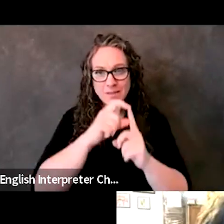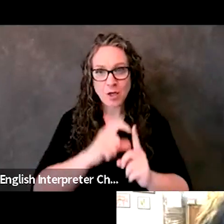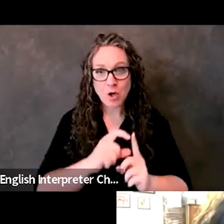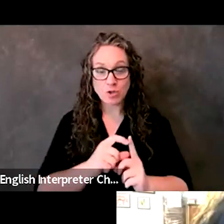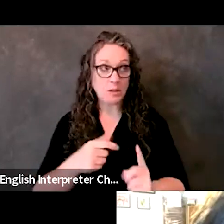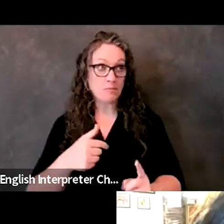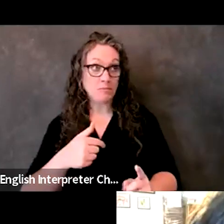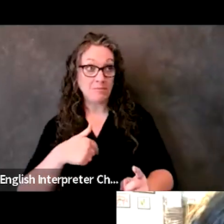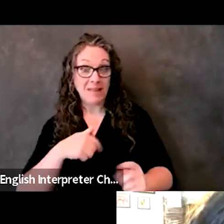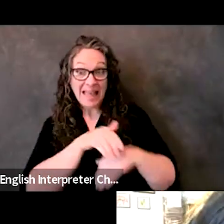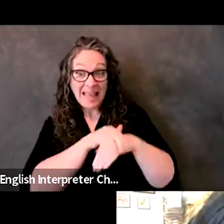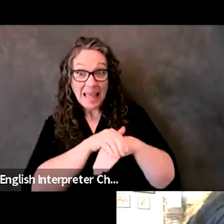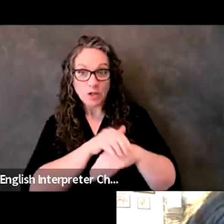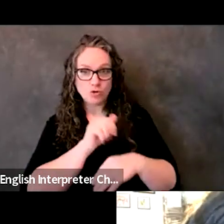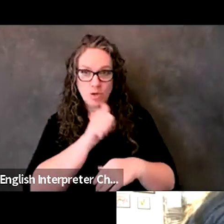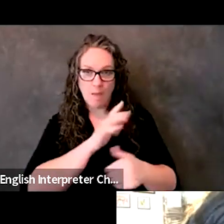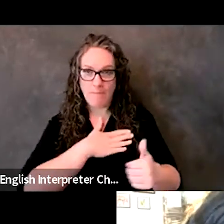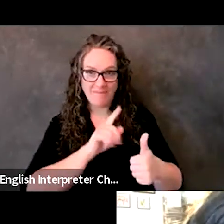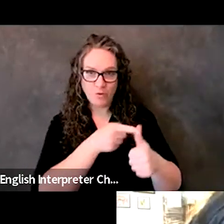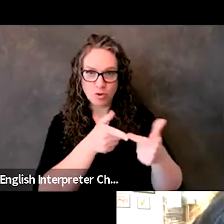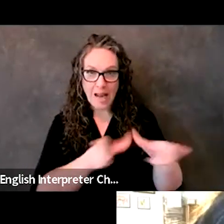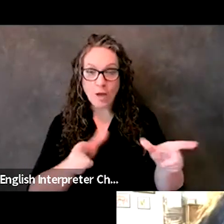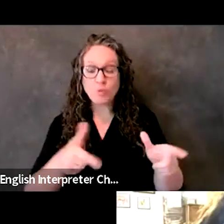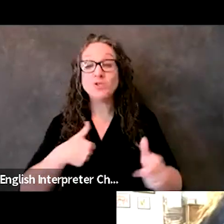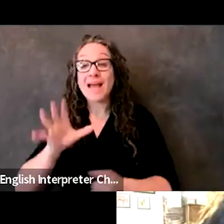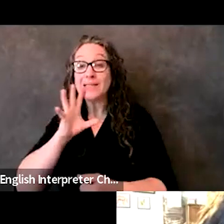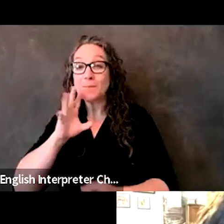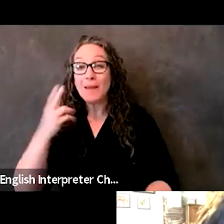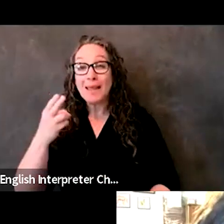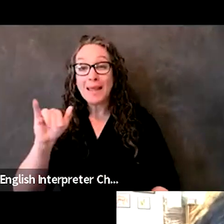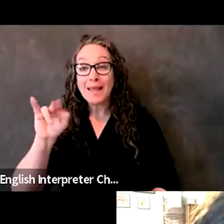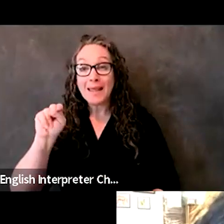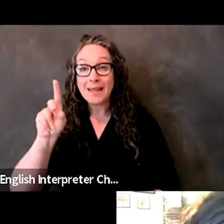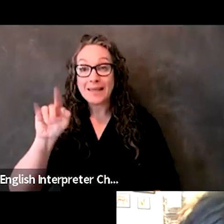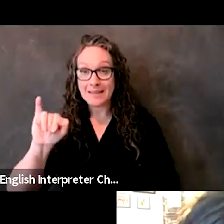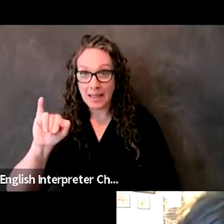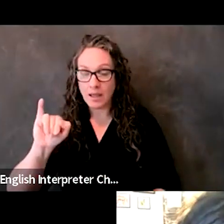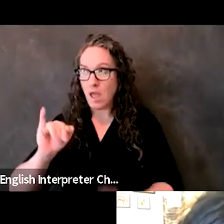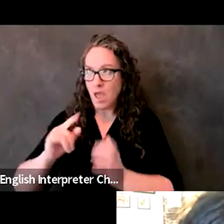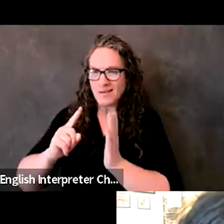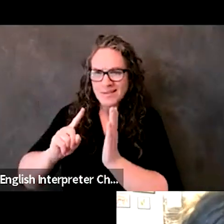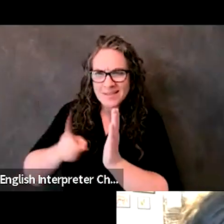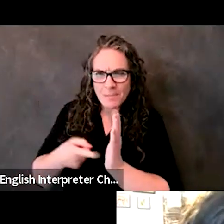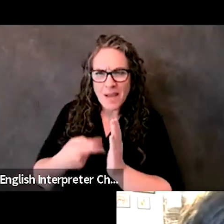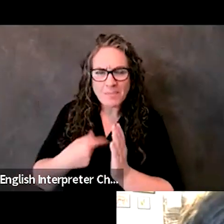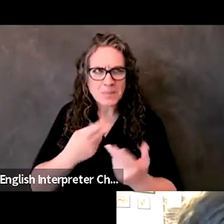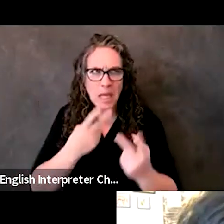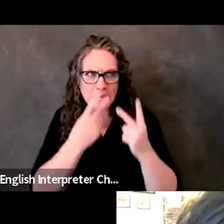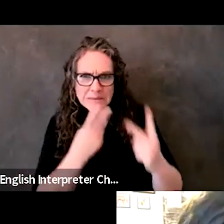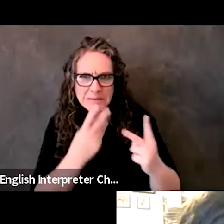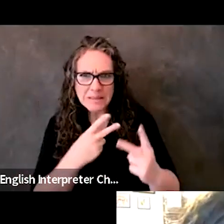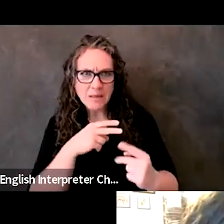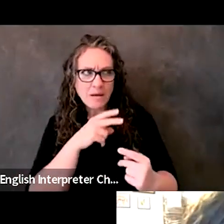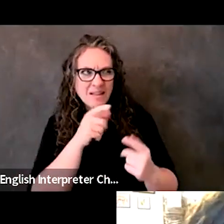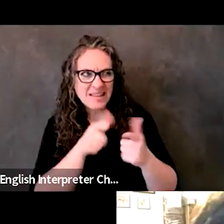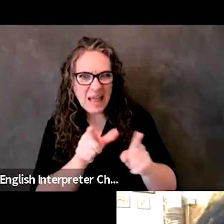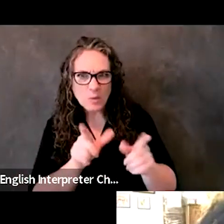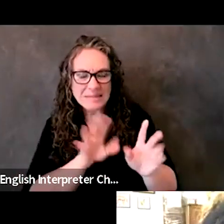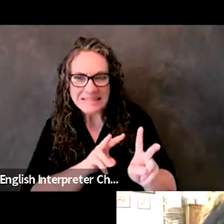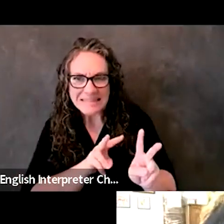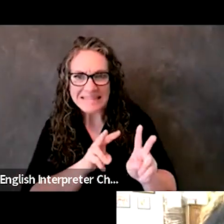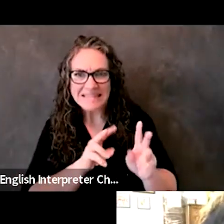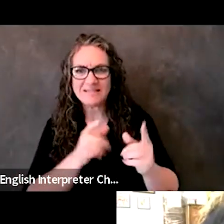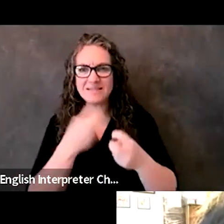speaker, you know, I speak Hindi at home. It, it's one of those where there are times when I have a difficult time translating from one to the other. Right.